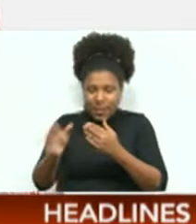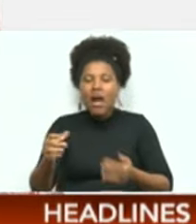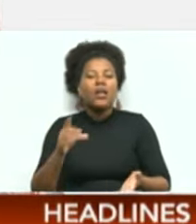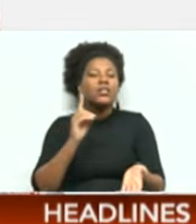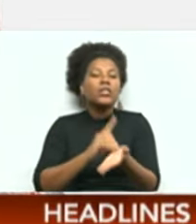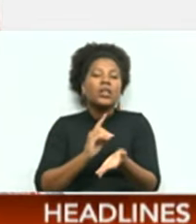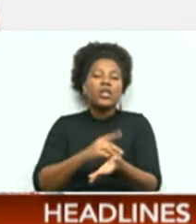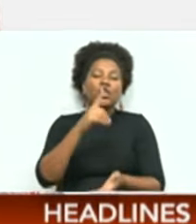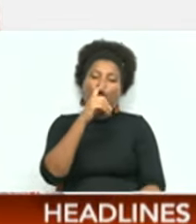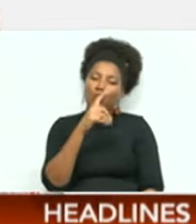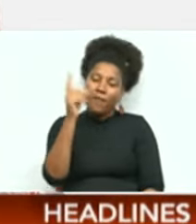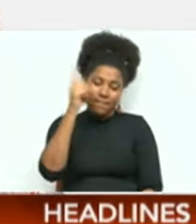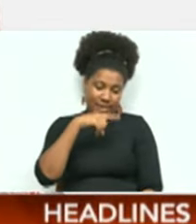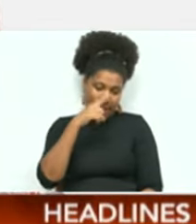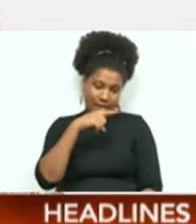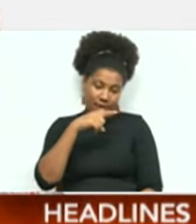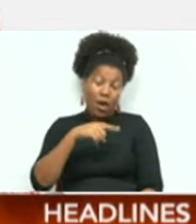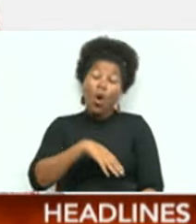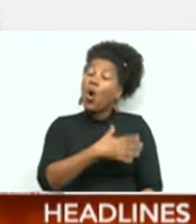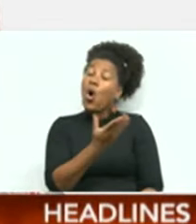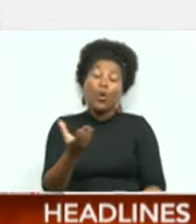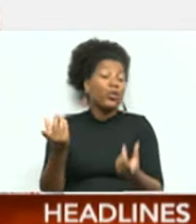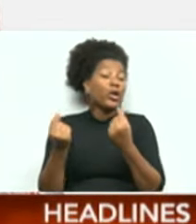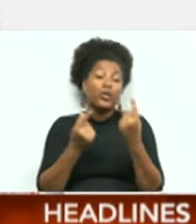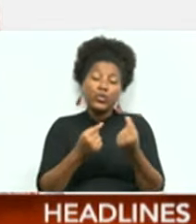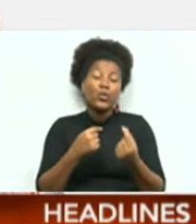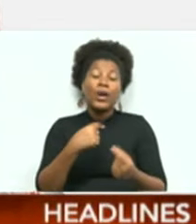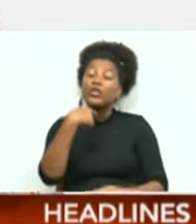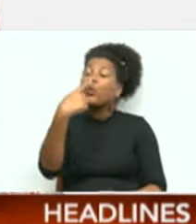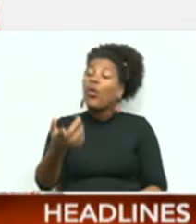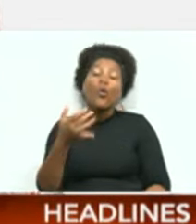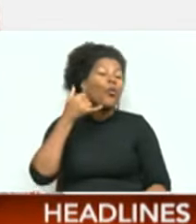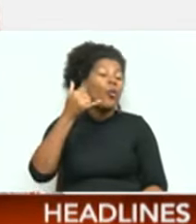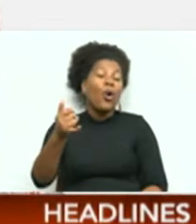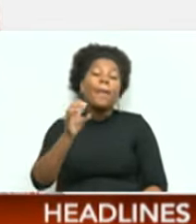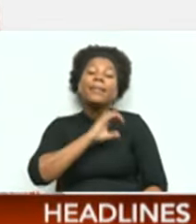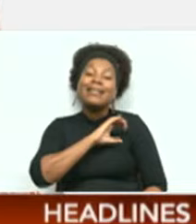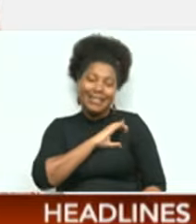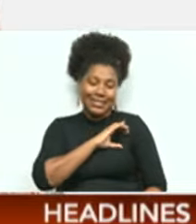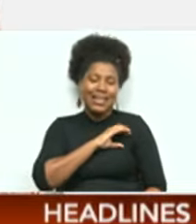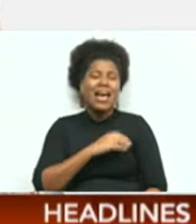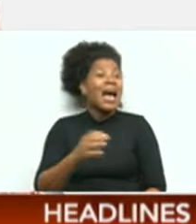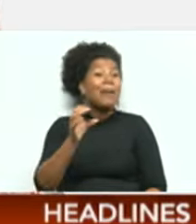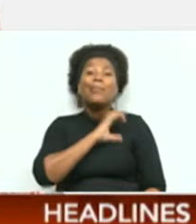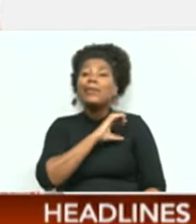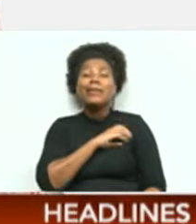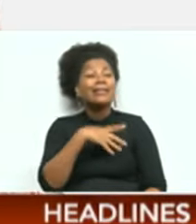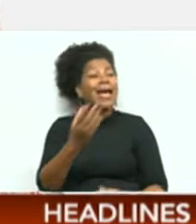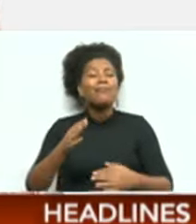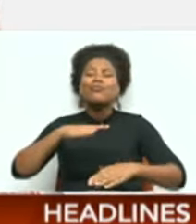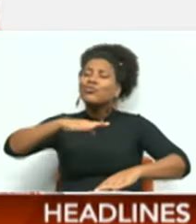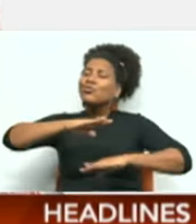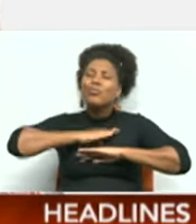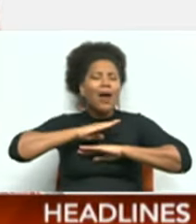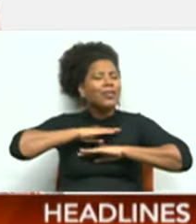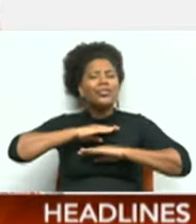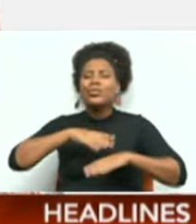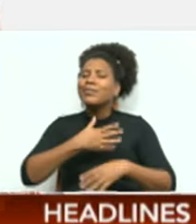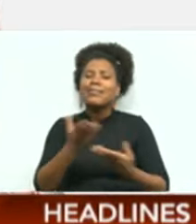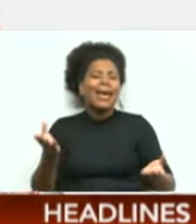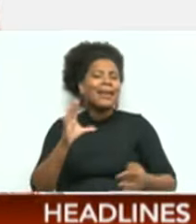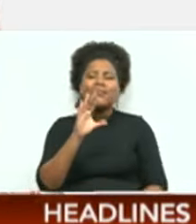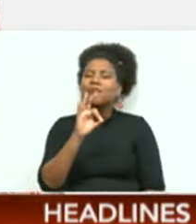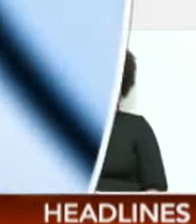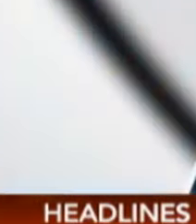All we can do is refer to the police, and the police themselves are swamp control cases. Kimari Fletcher, CNC3